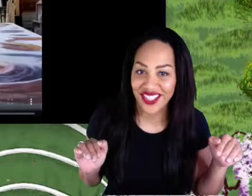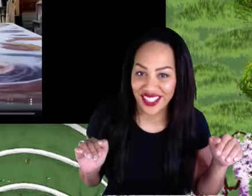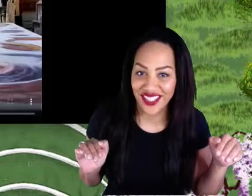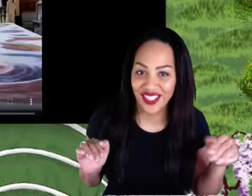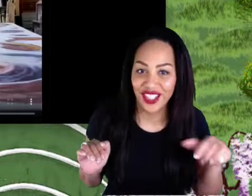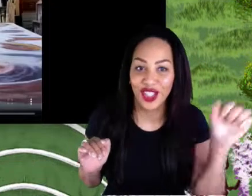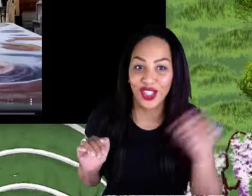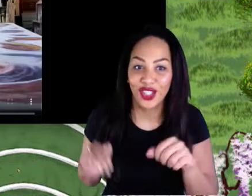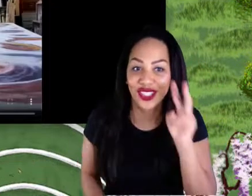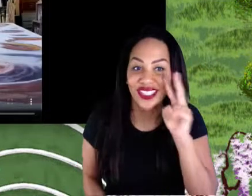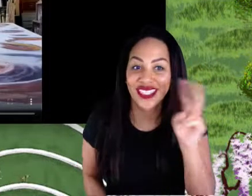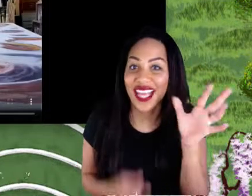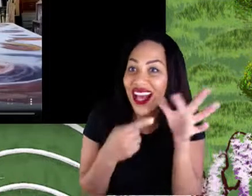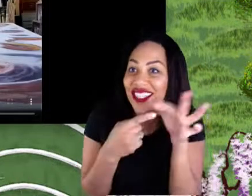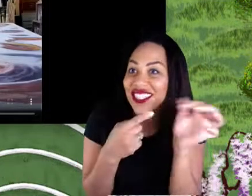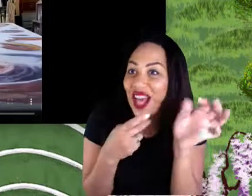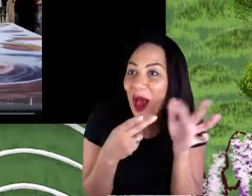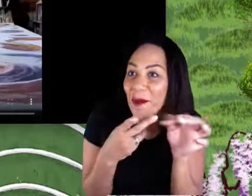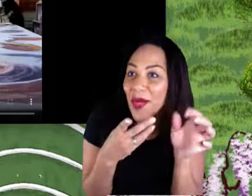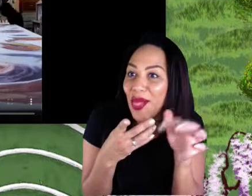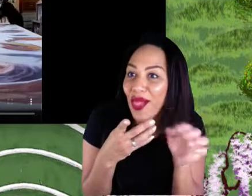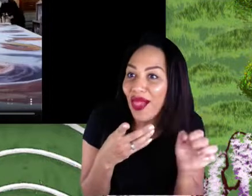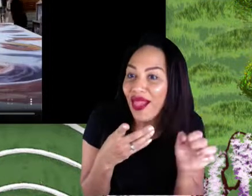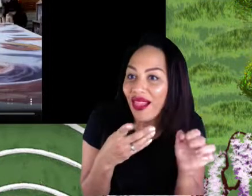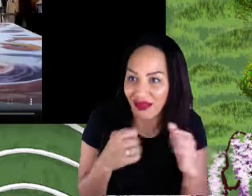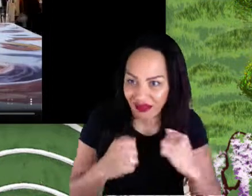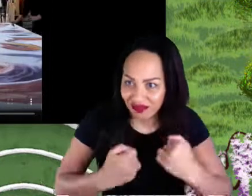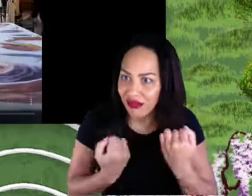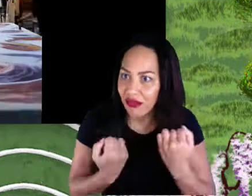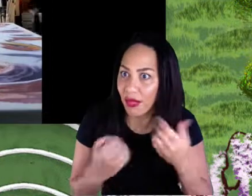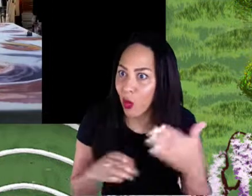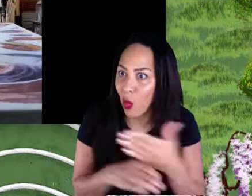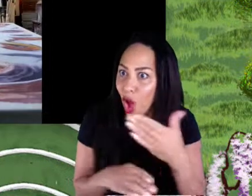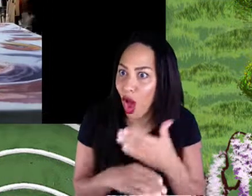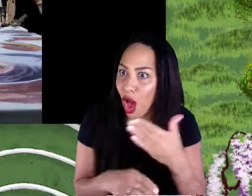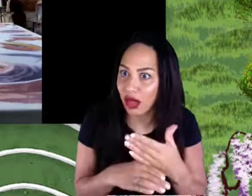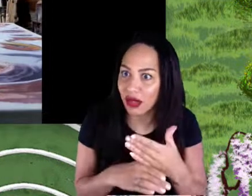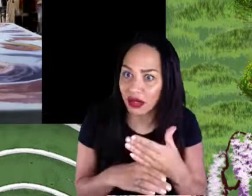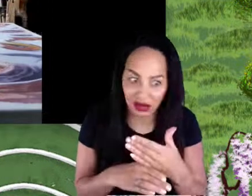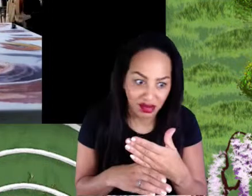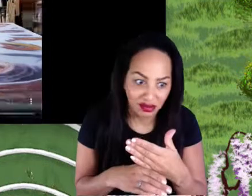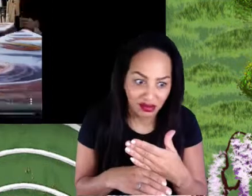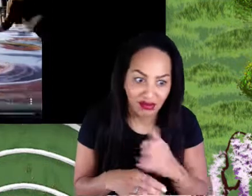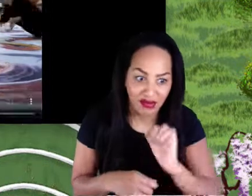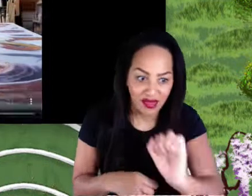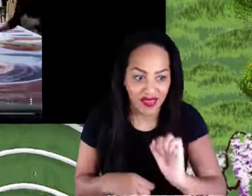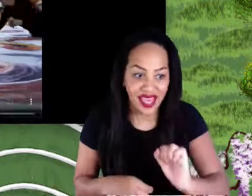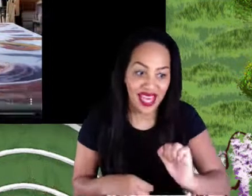of the work that Zeppi has been doing for us, the costume designer.